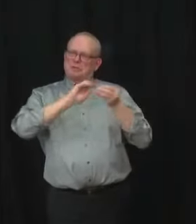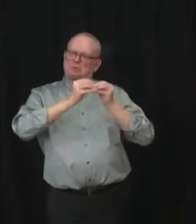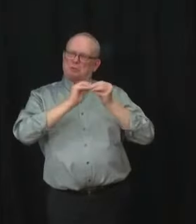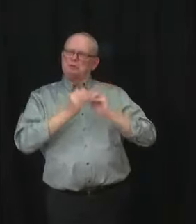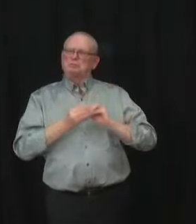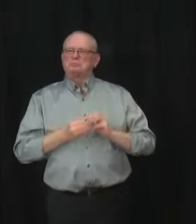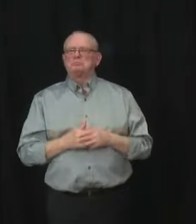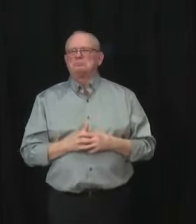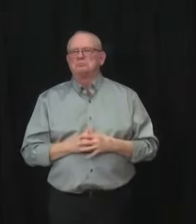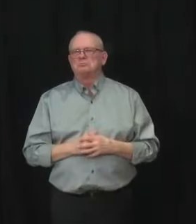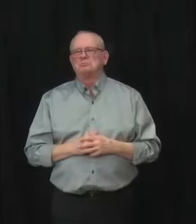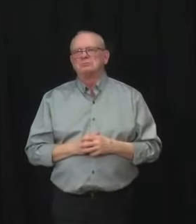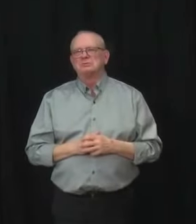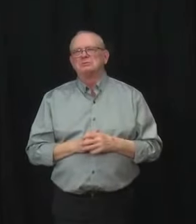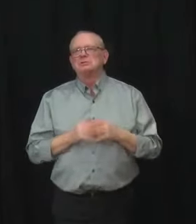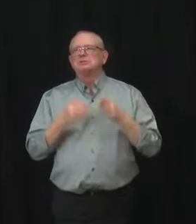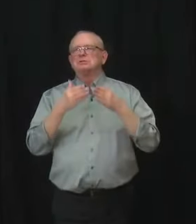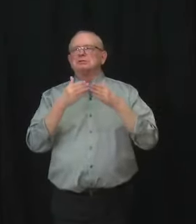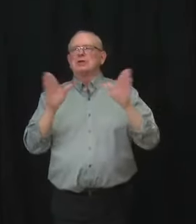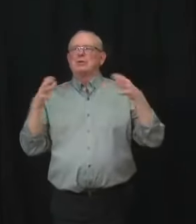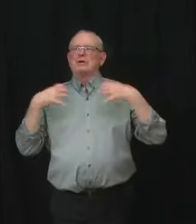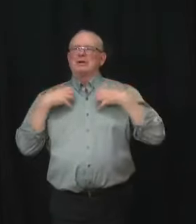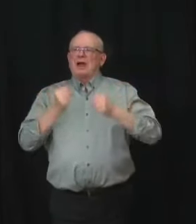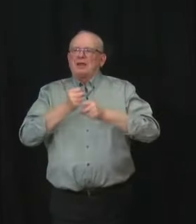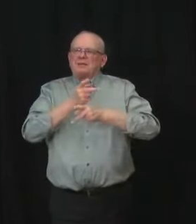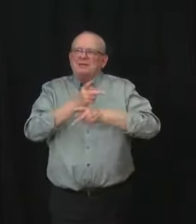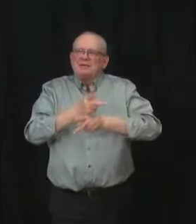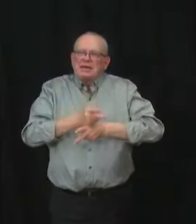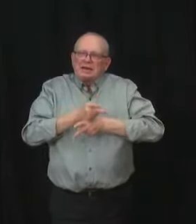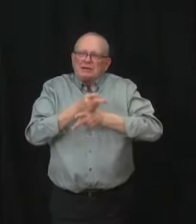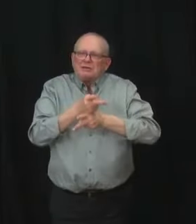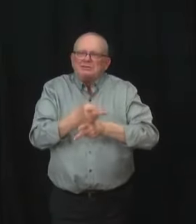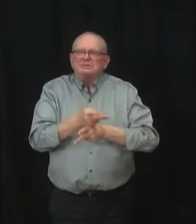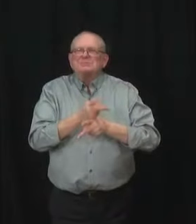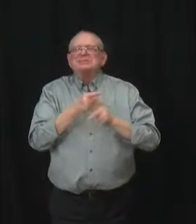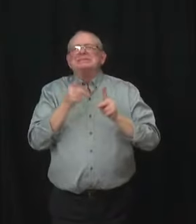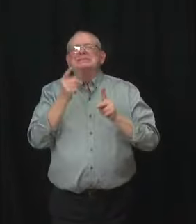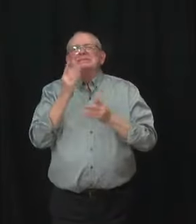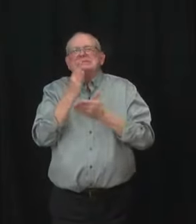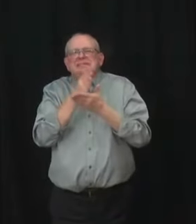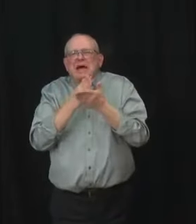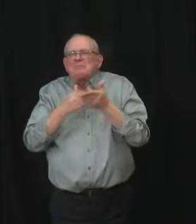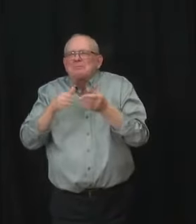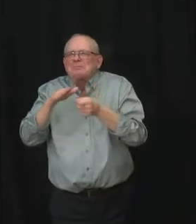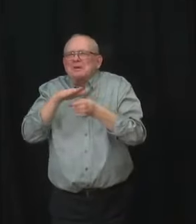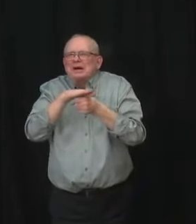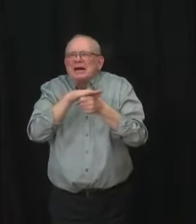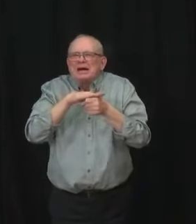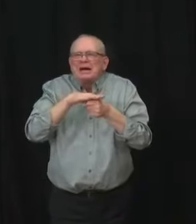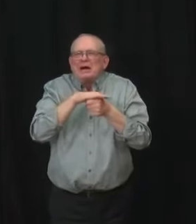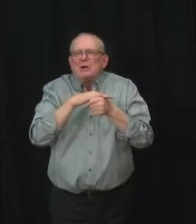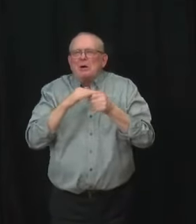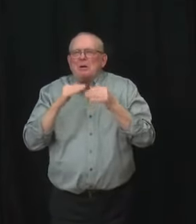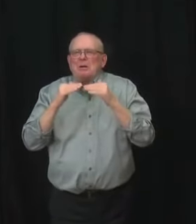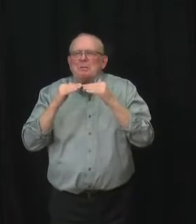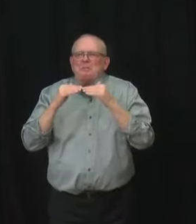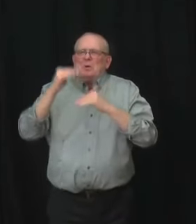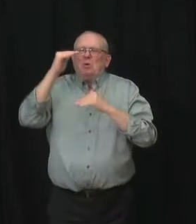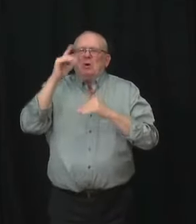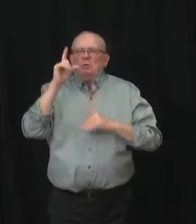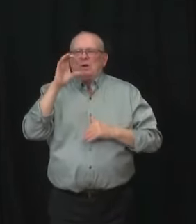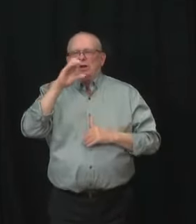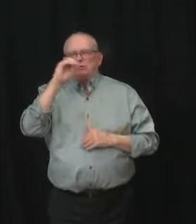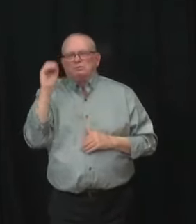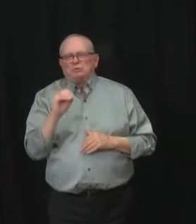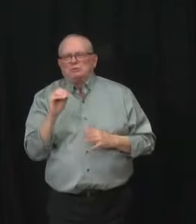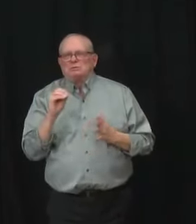for the system overall. There are certainly some sites that are already over 100% capacity where surge spaces are in use and